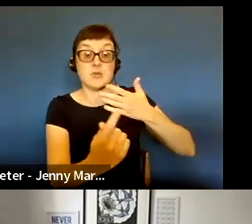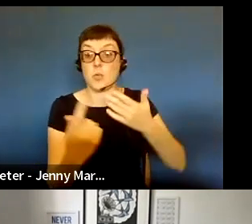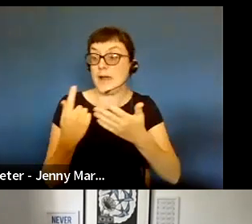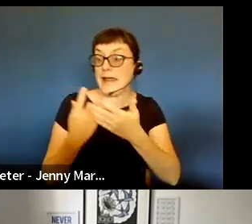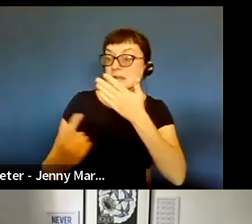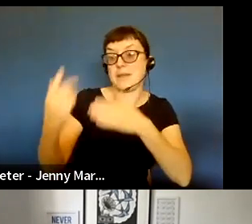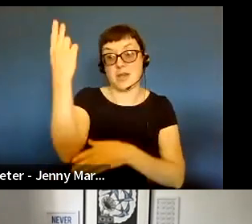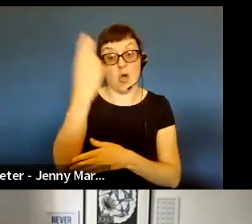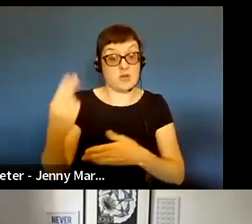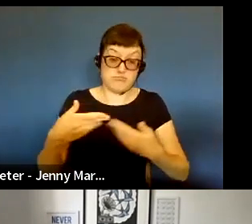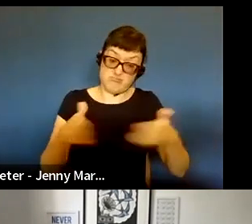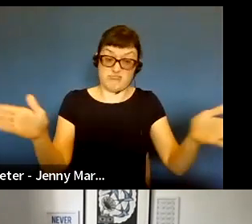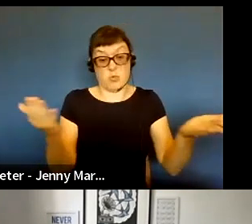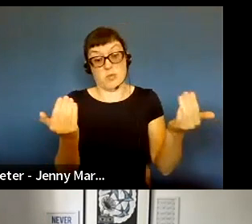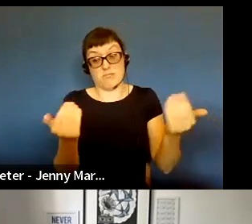artists.